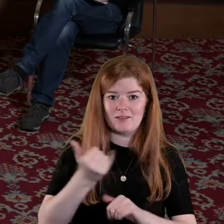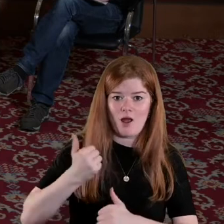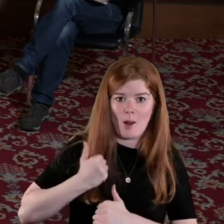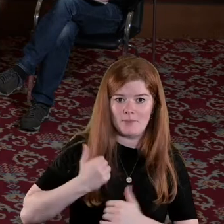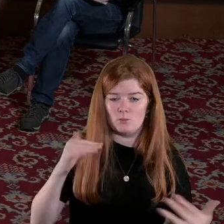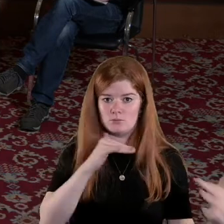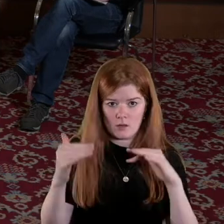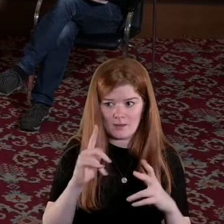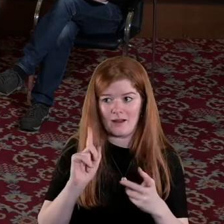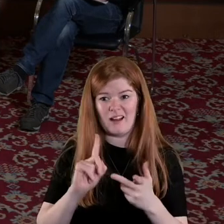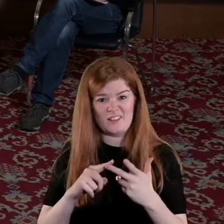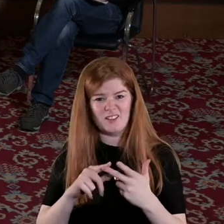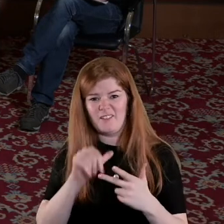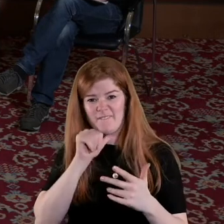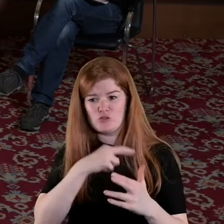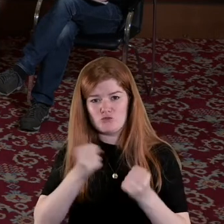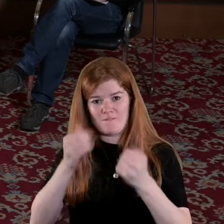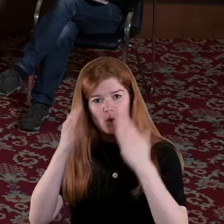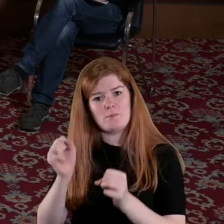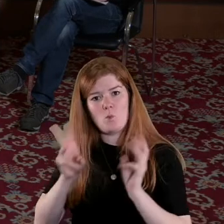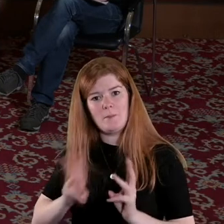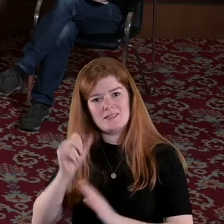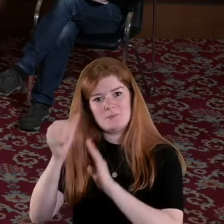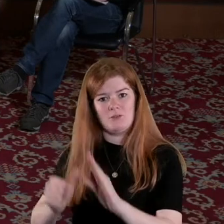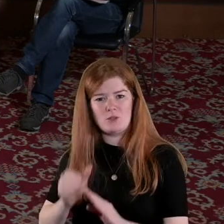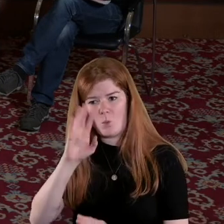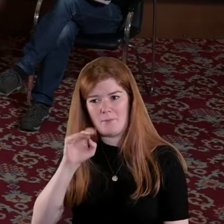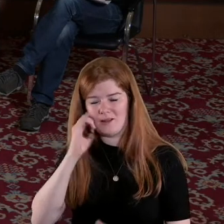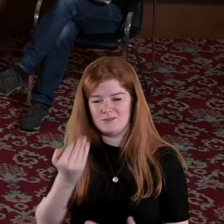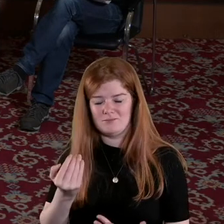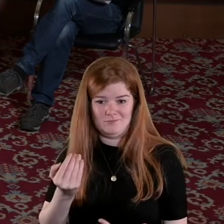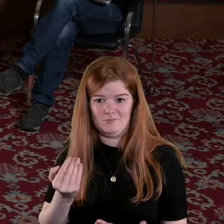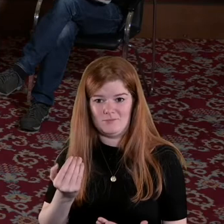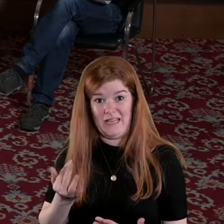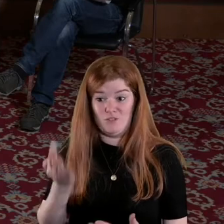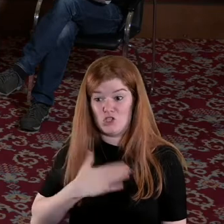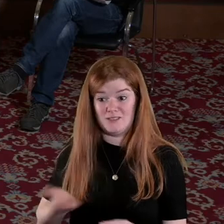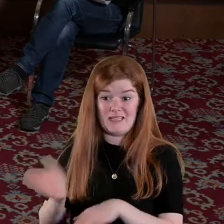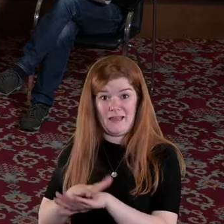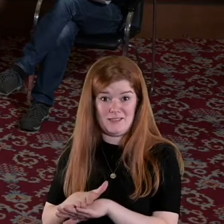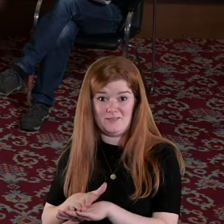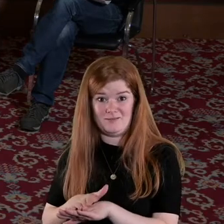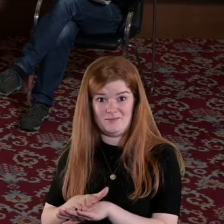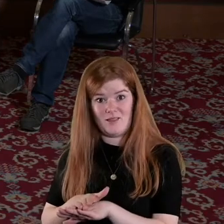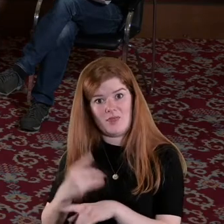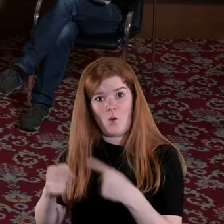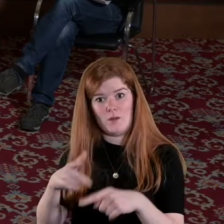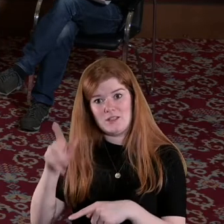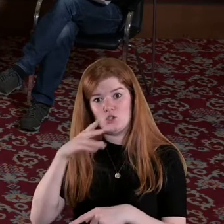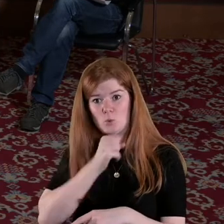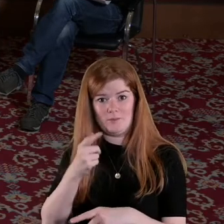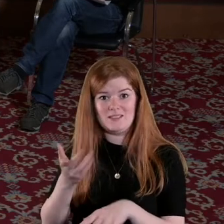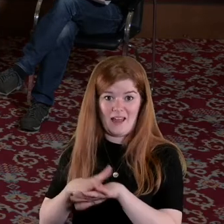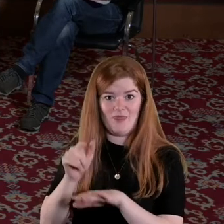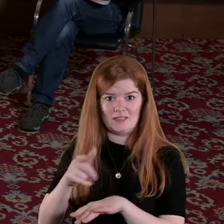and less so at the experience of women because I suppose you know being dead was considered the which you know the kind of